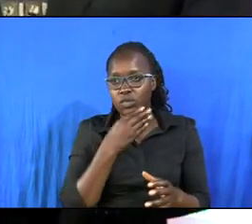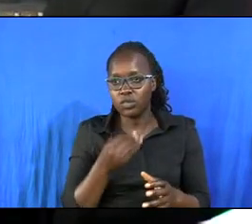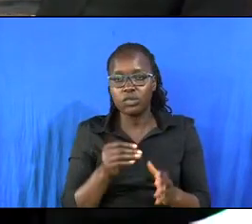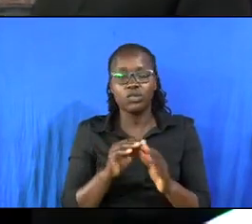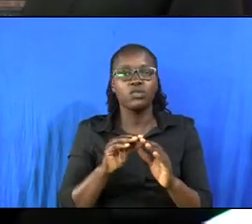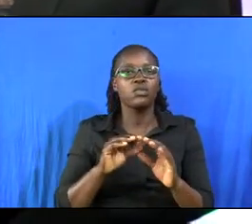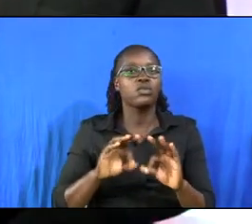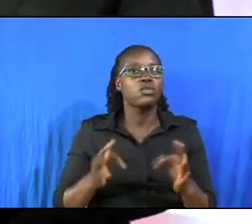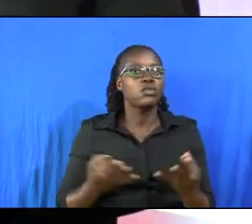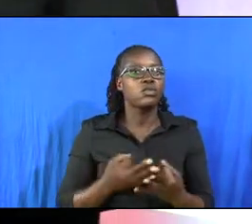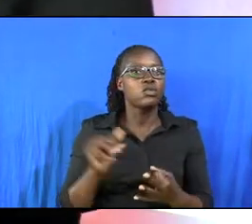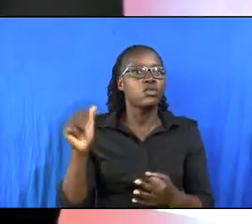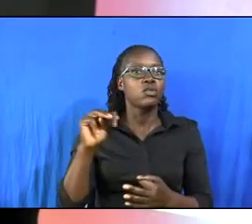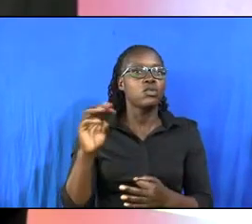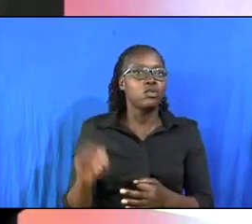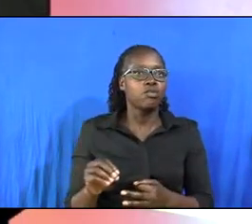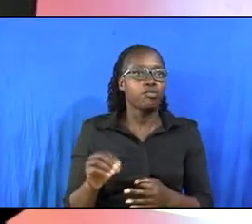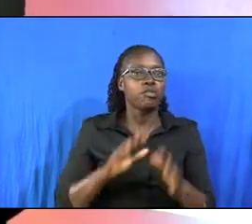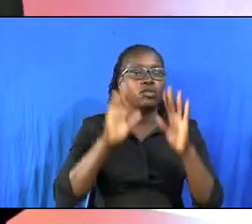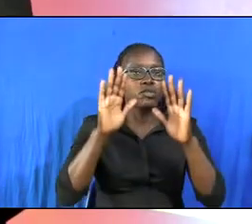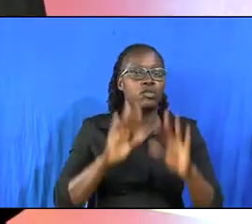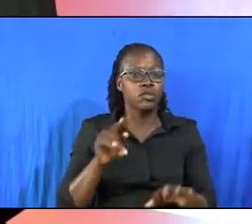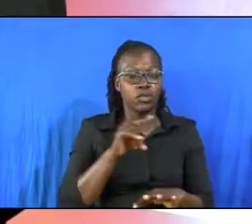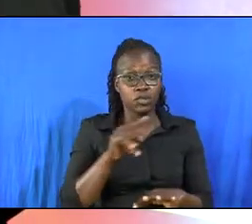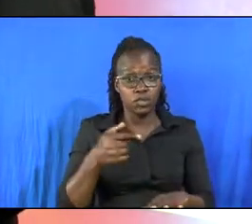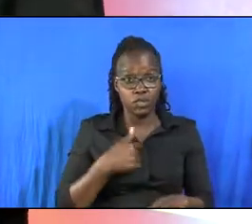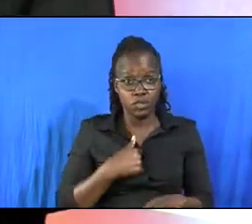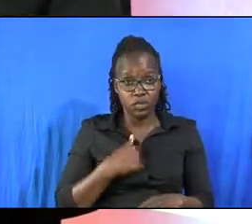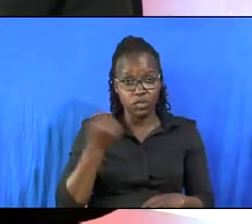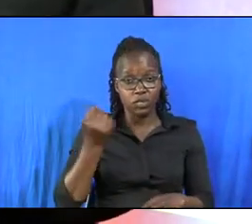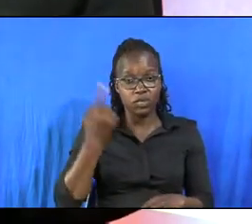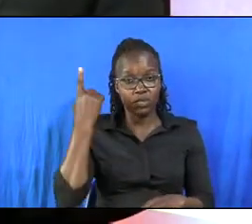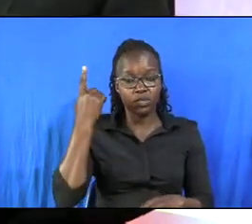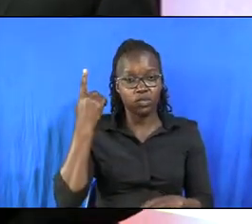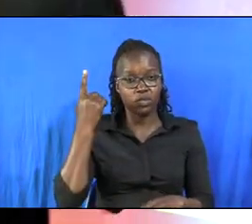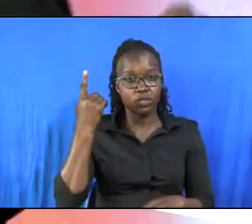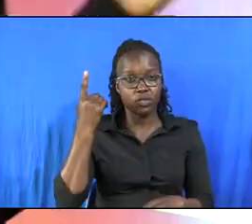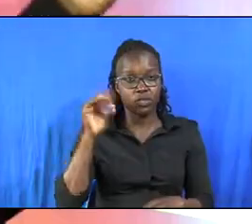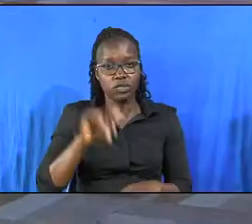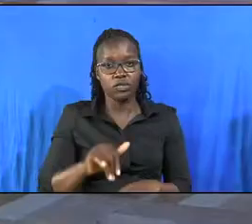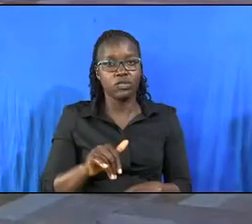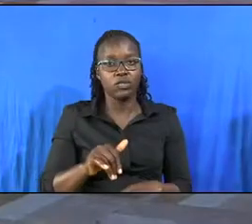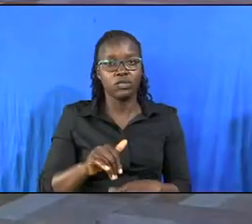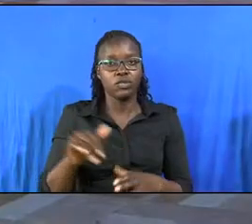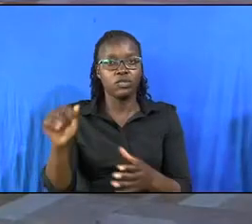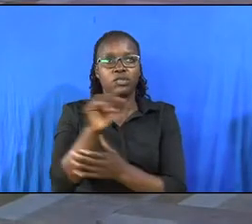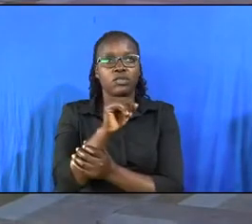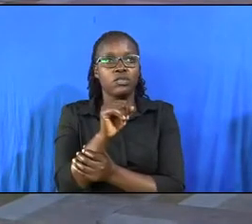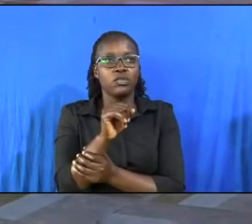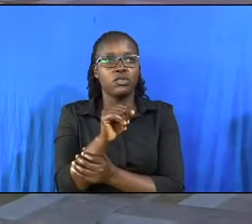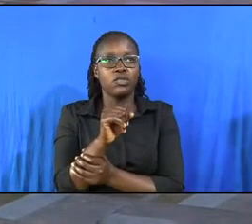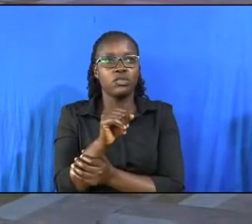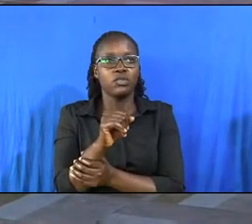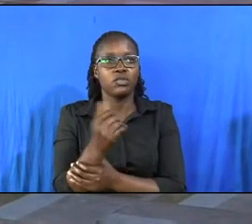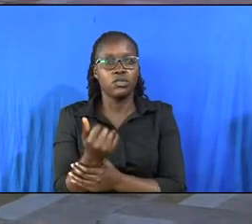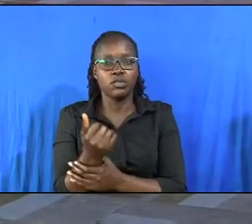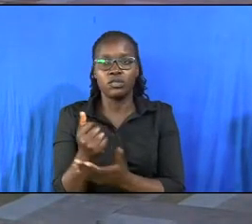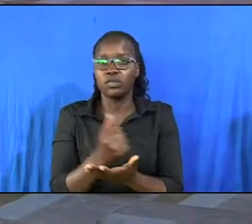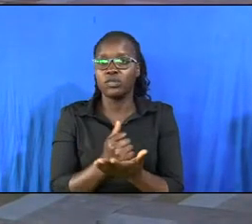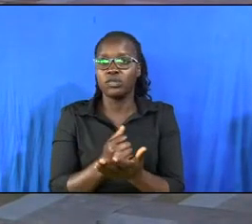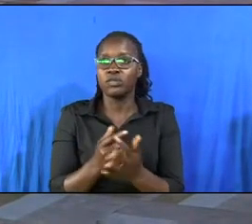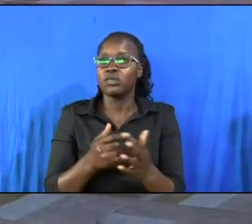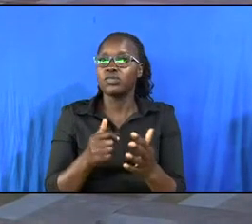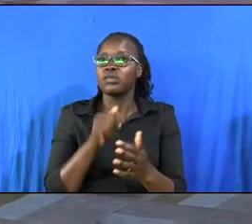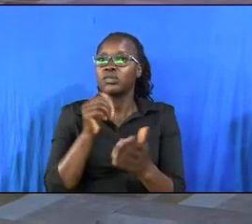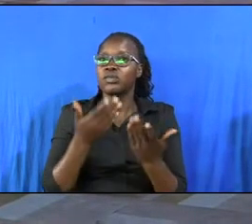amour family it is important for you and i to understand that abraham did not get that label from nowhere